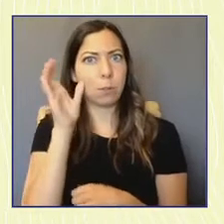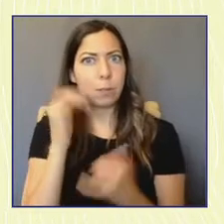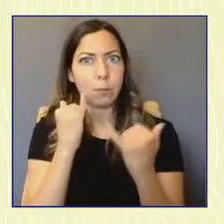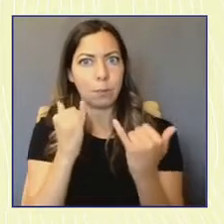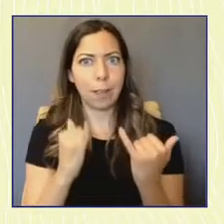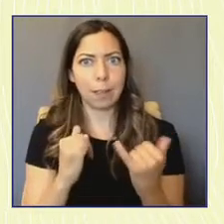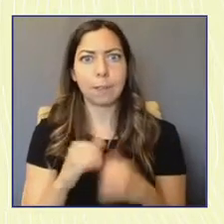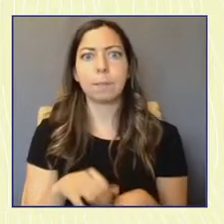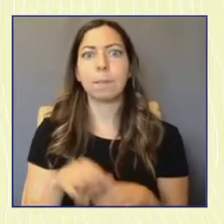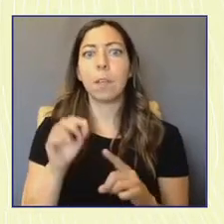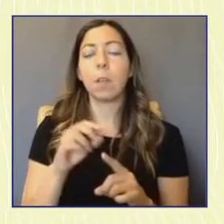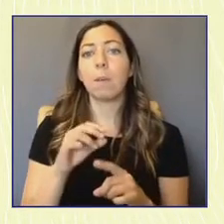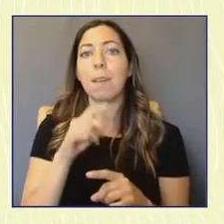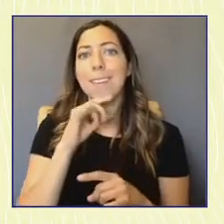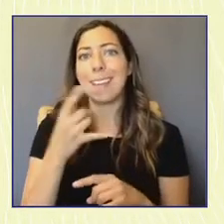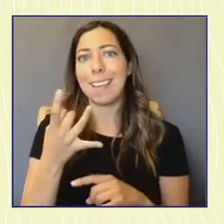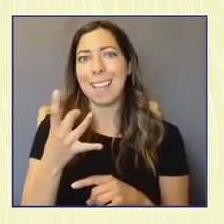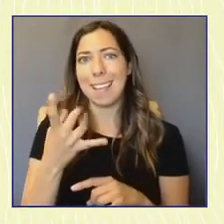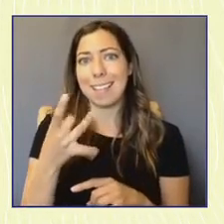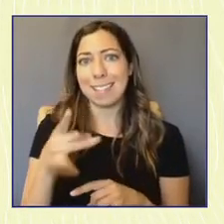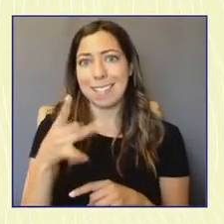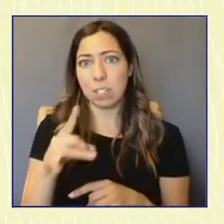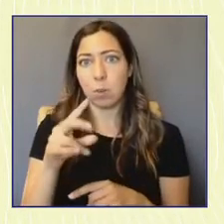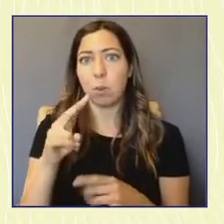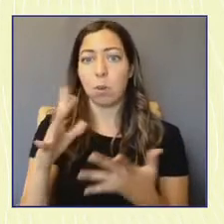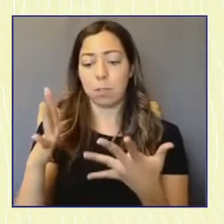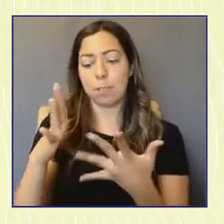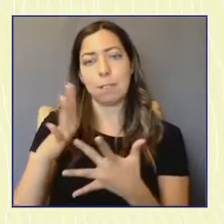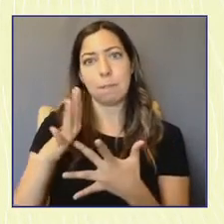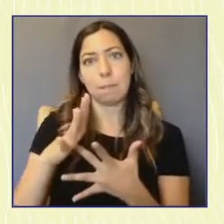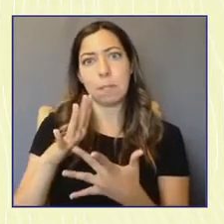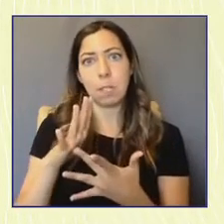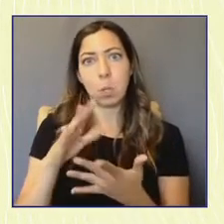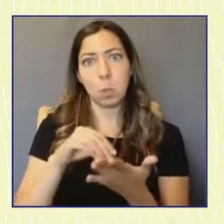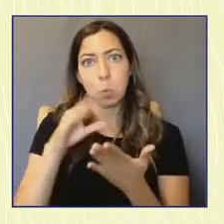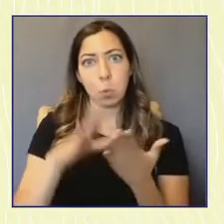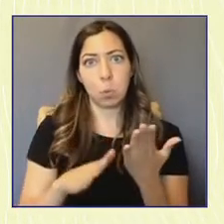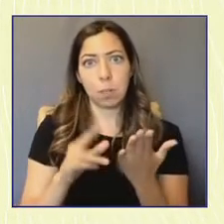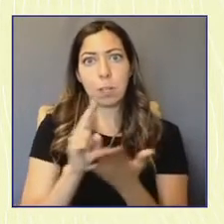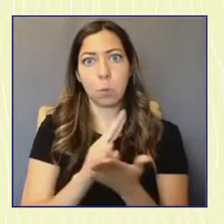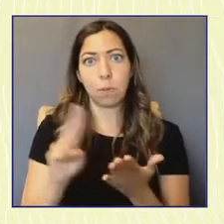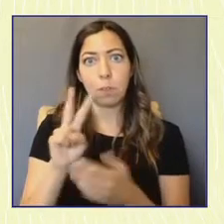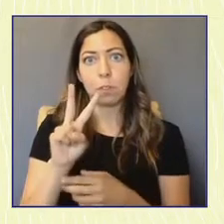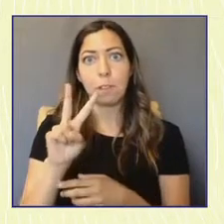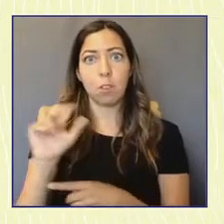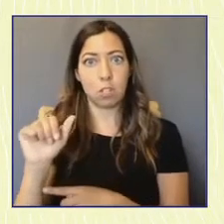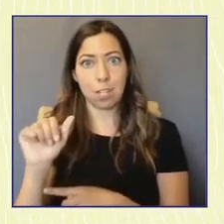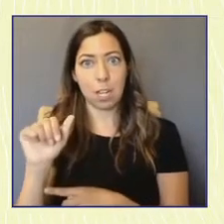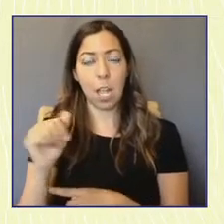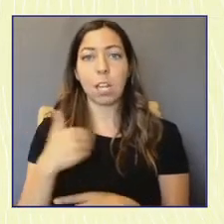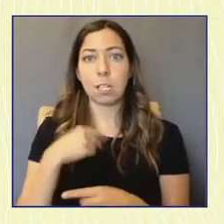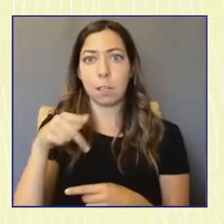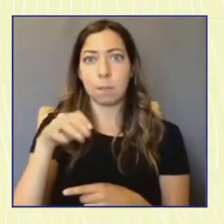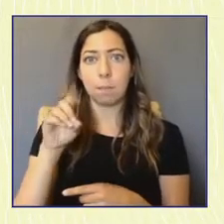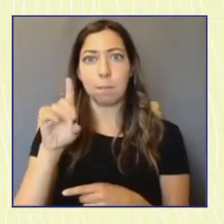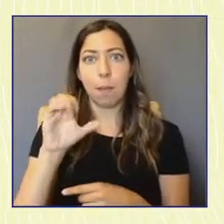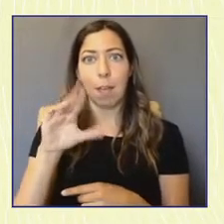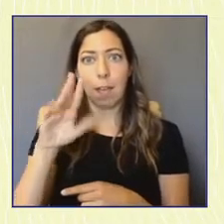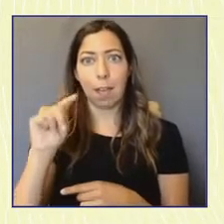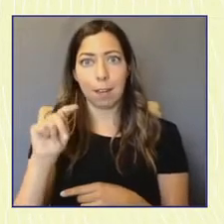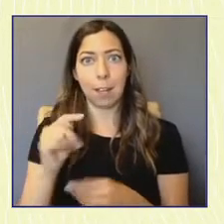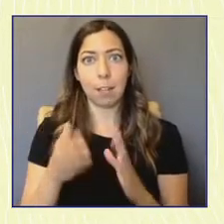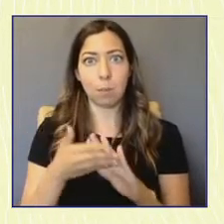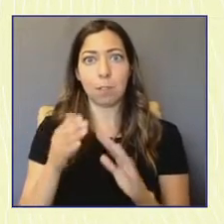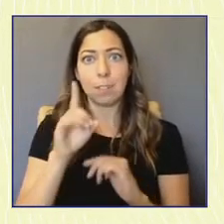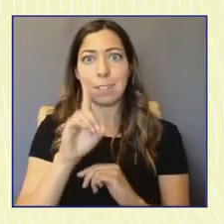-old second-year student at the University of Virginia. She is the founder of Get Schooled Podcast and DICCE, which stands for